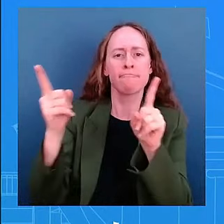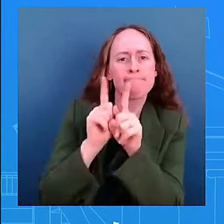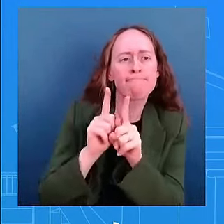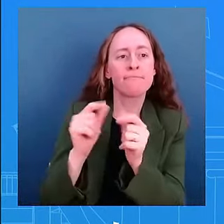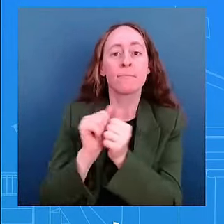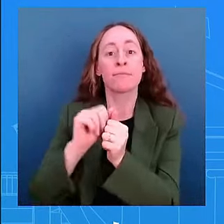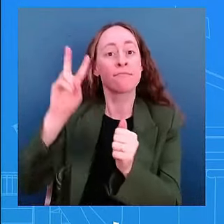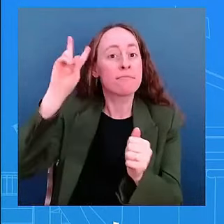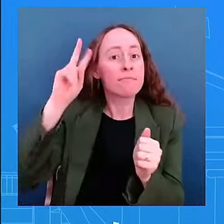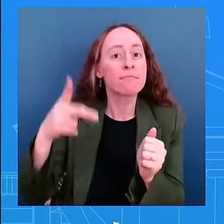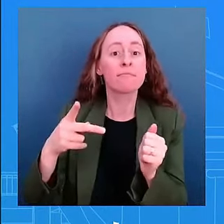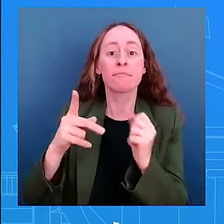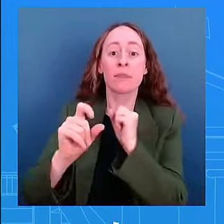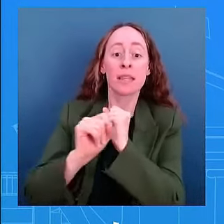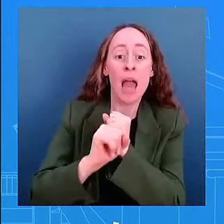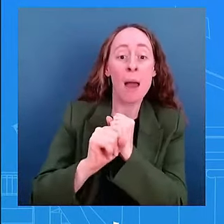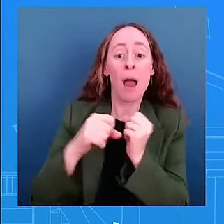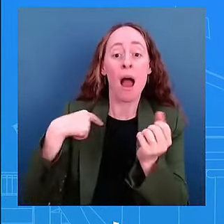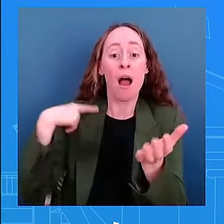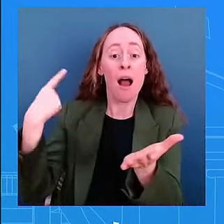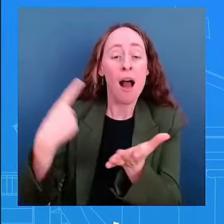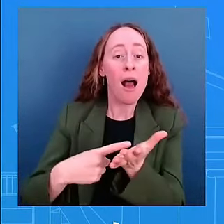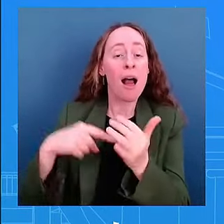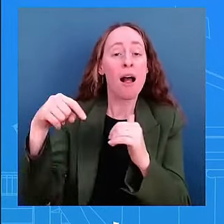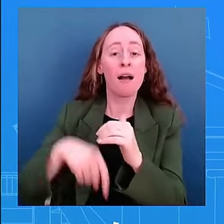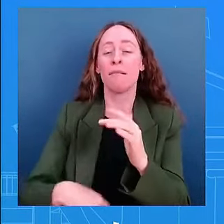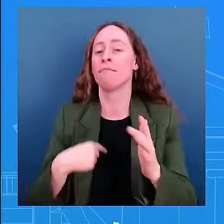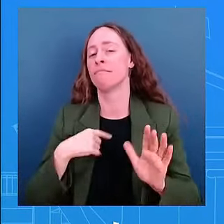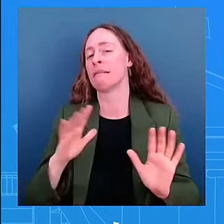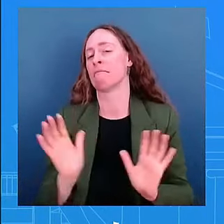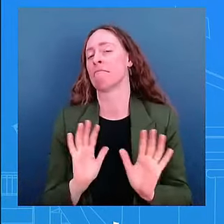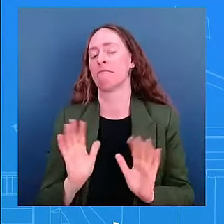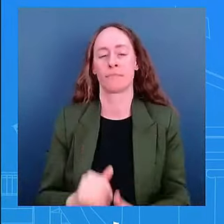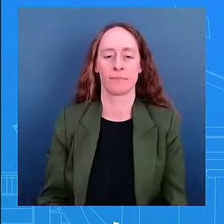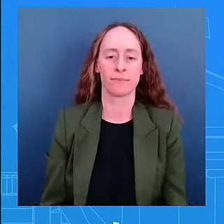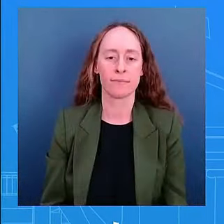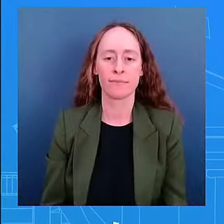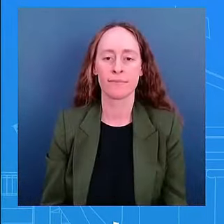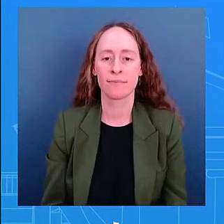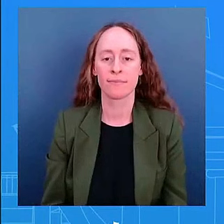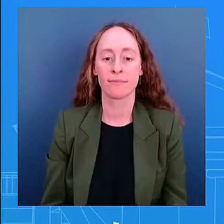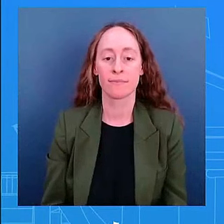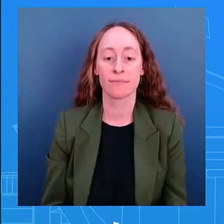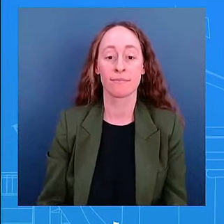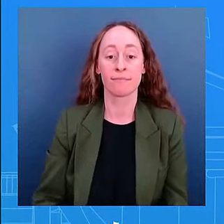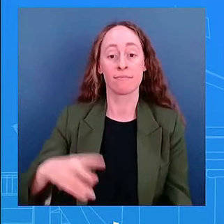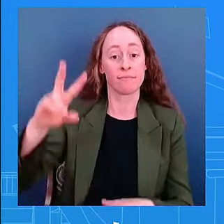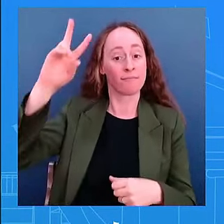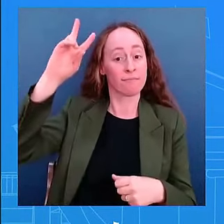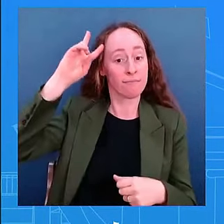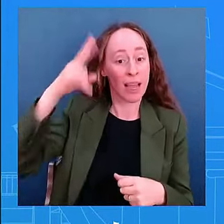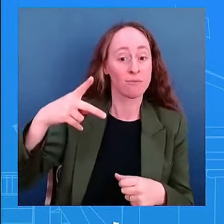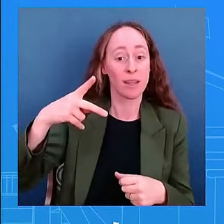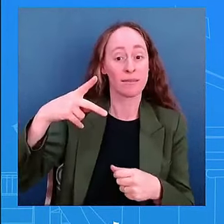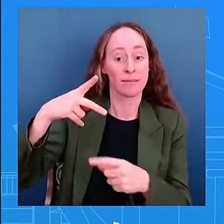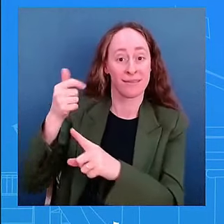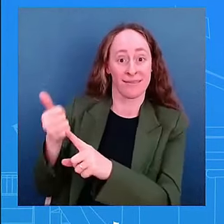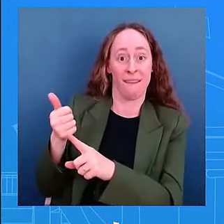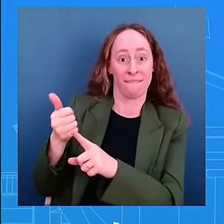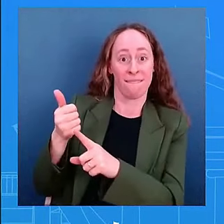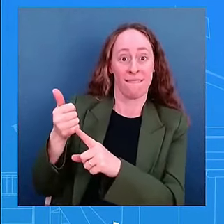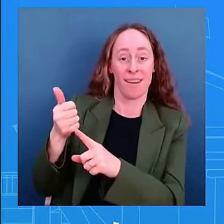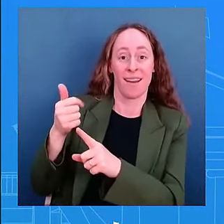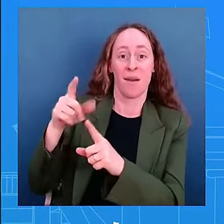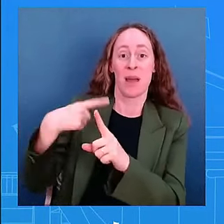president became vice president herself he offered his advice his opinion uh and also i i would say it was a mentor